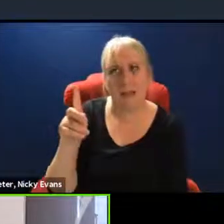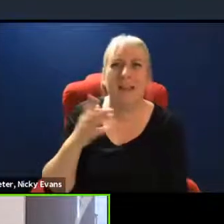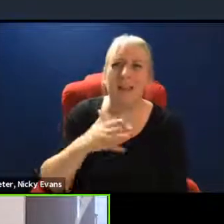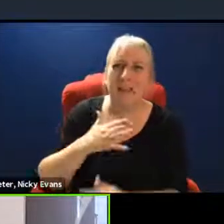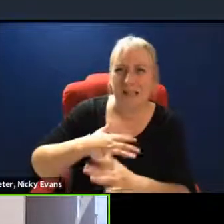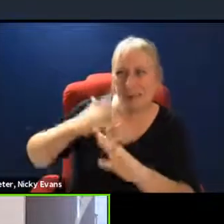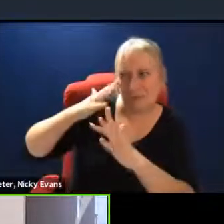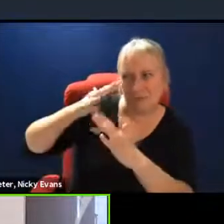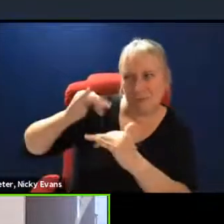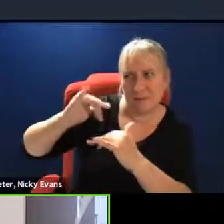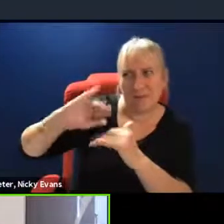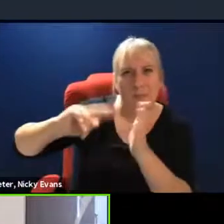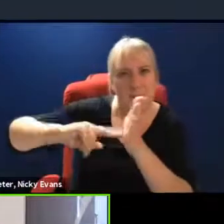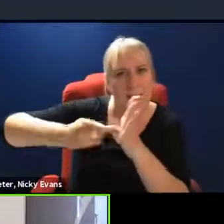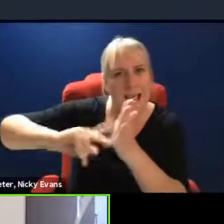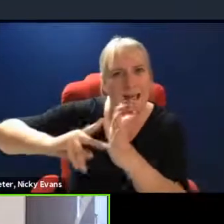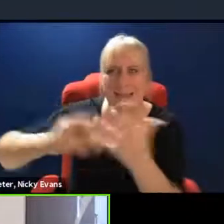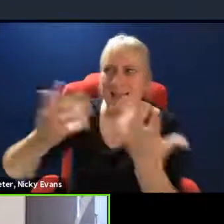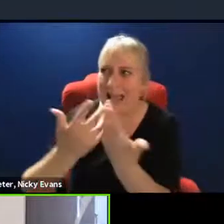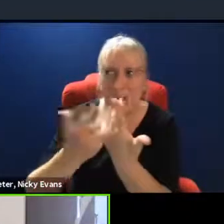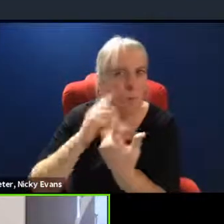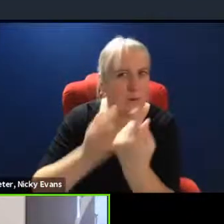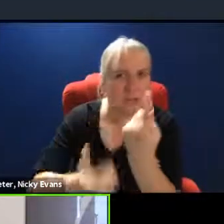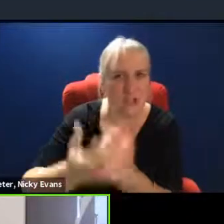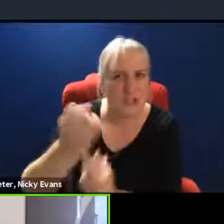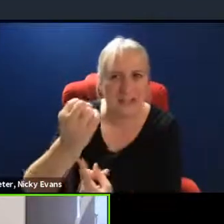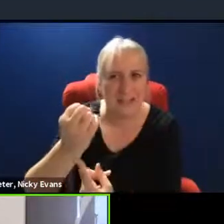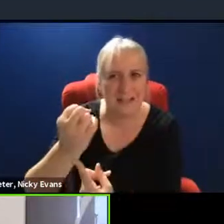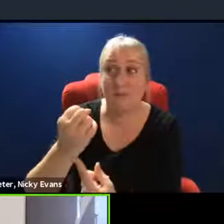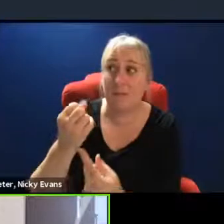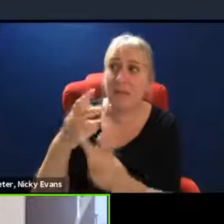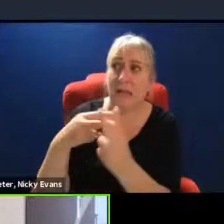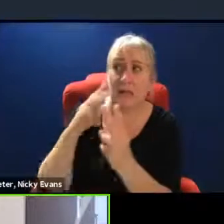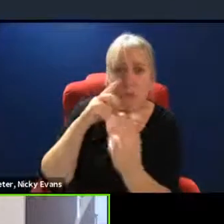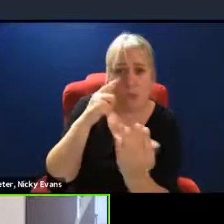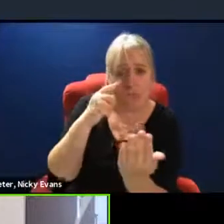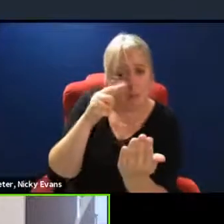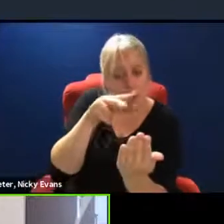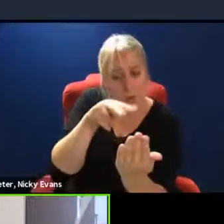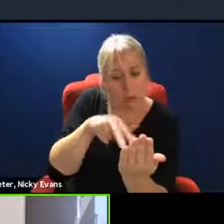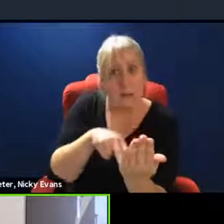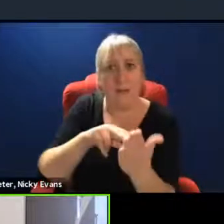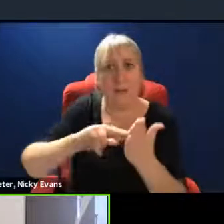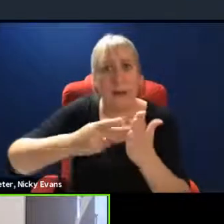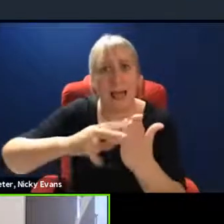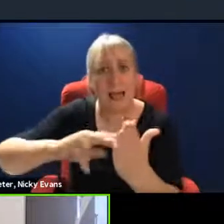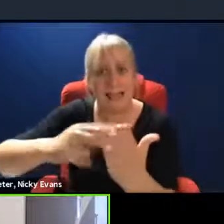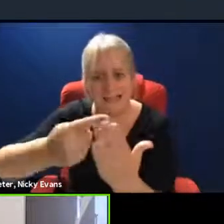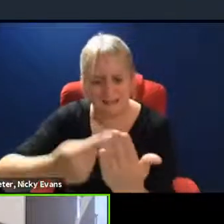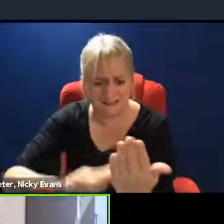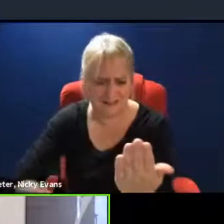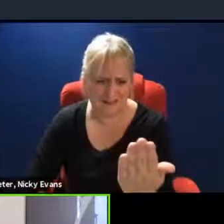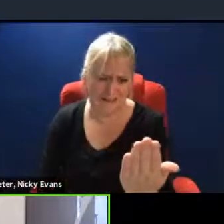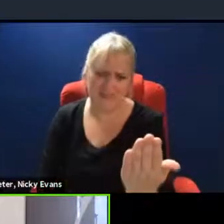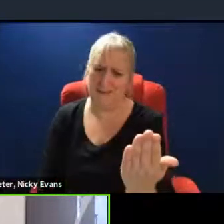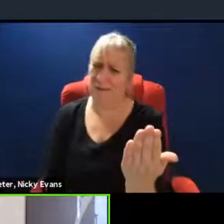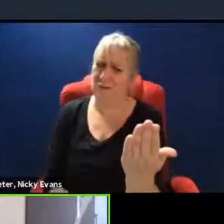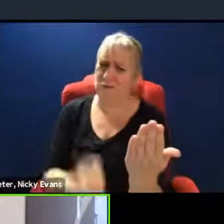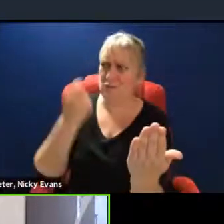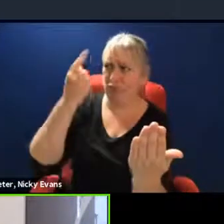are in place to meet those emission targets. And when we look at what plans are in place, we see a litany of failure,